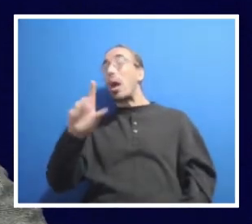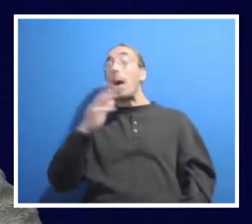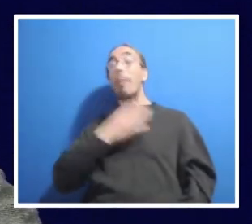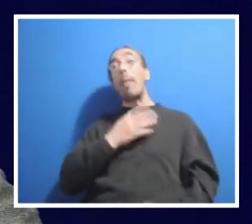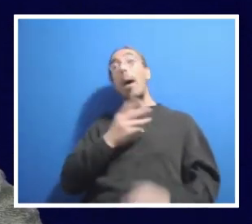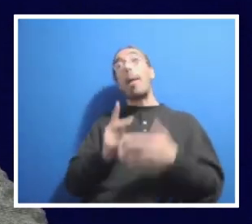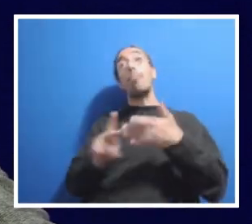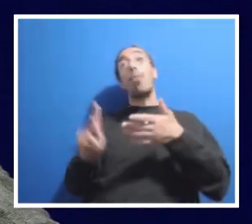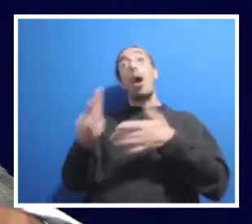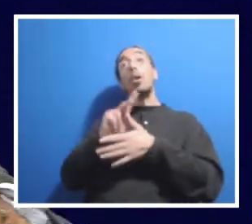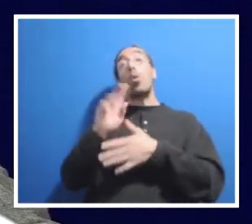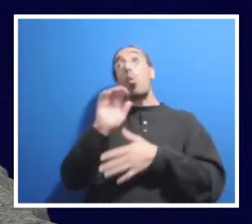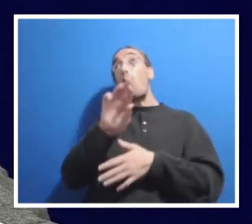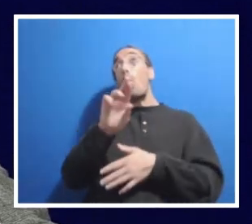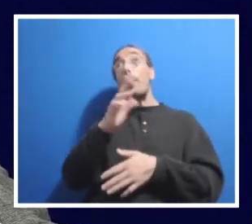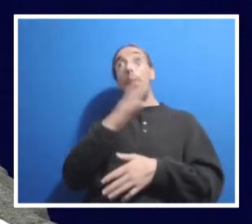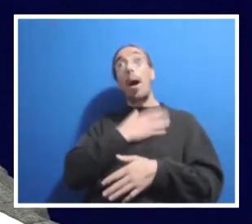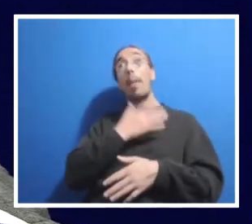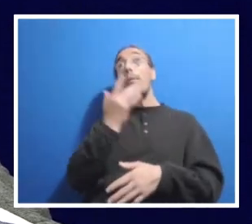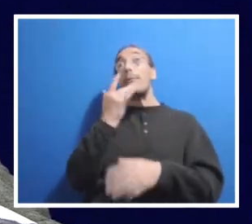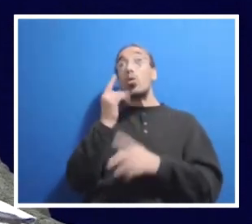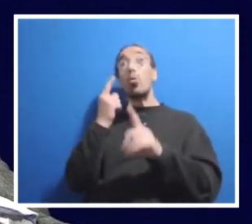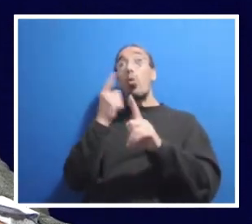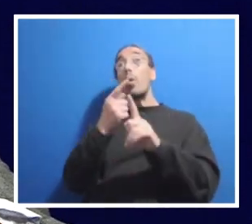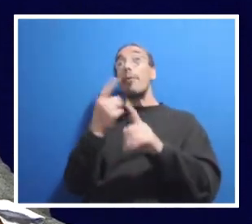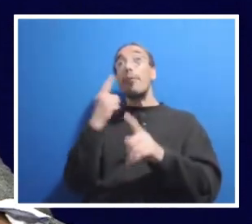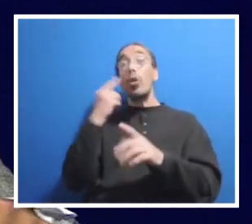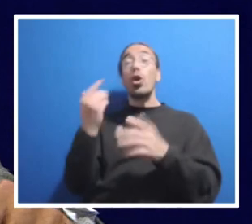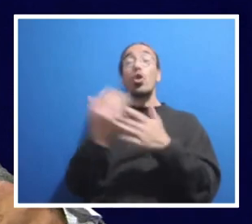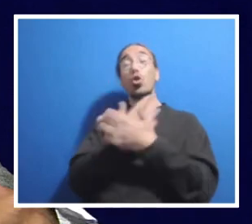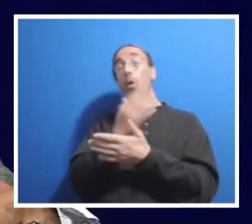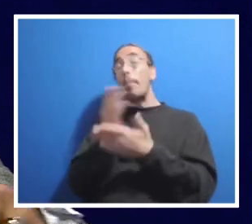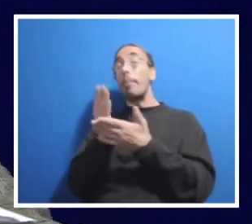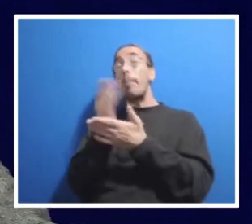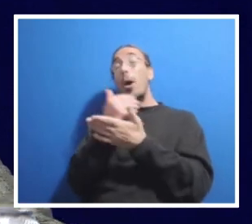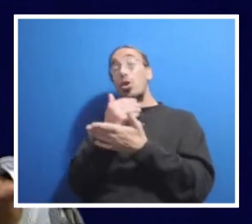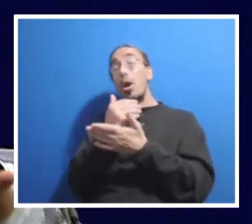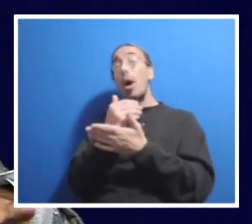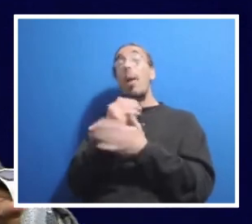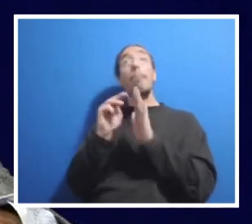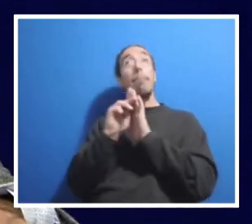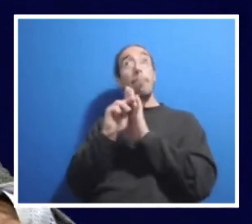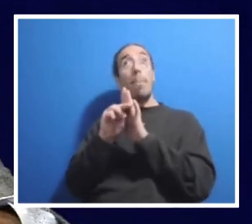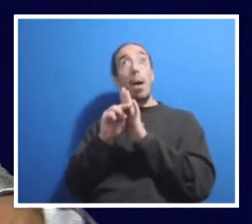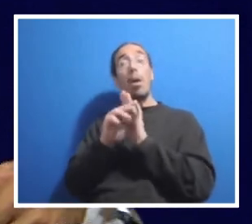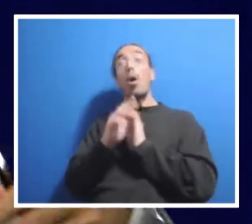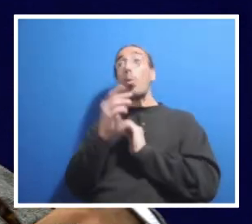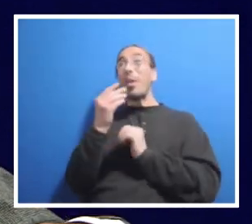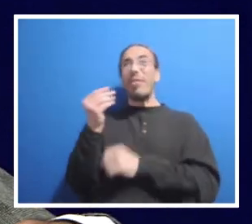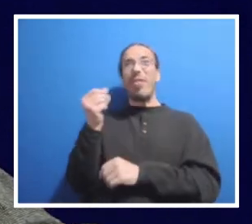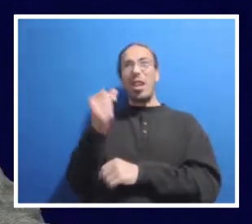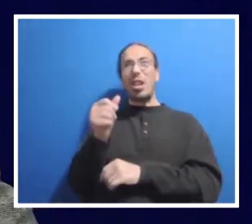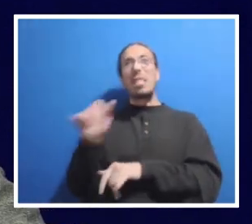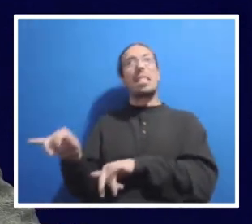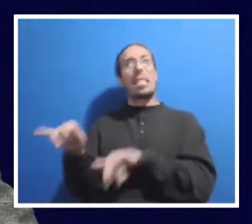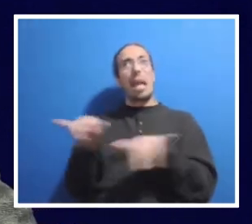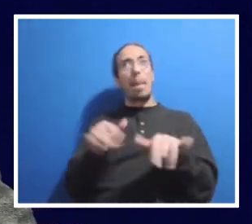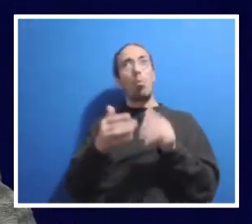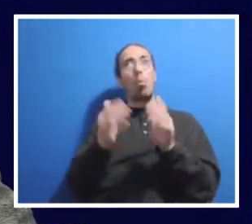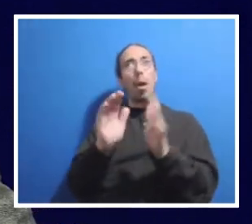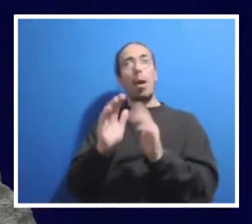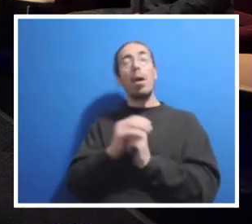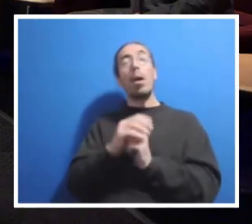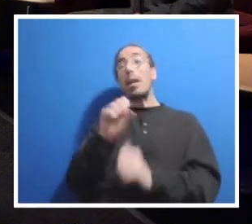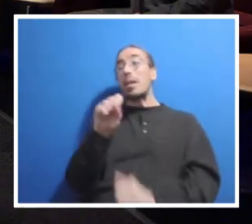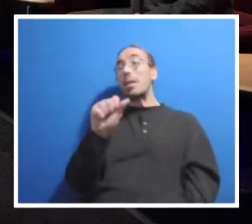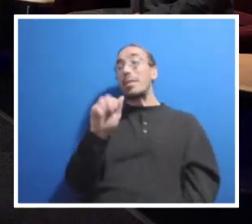and goal is that in the new budget model allocation system, we fund those in the same way. So Sarah and I just actually started this